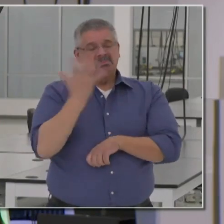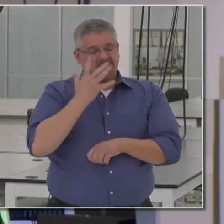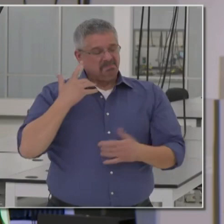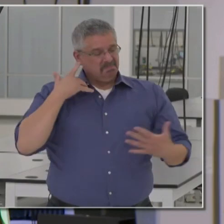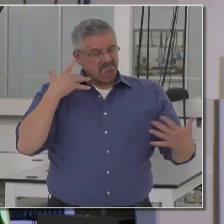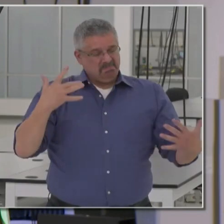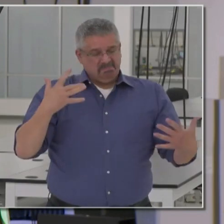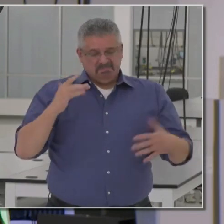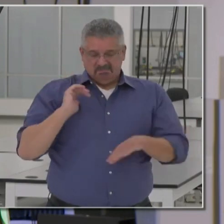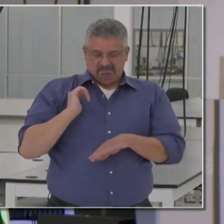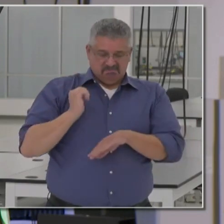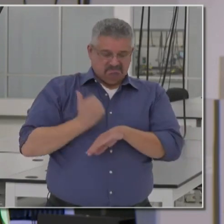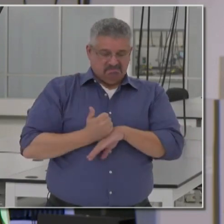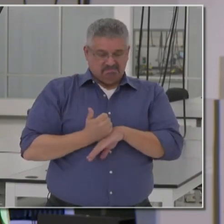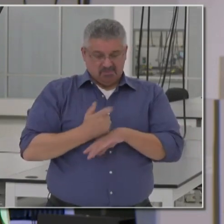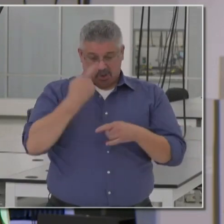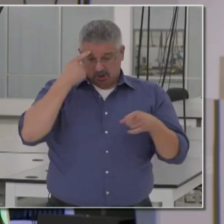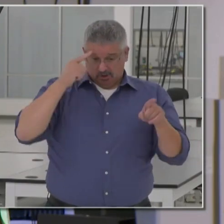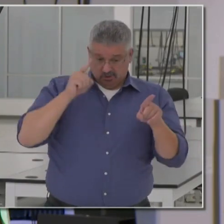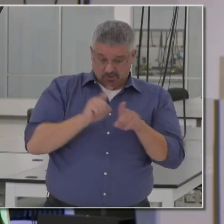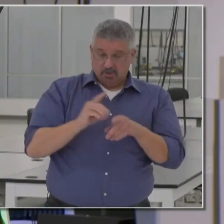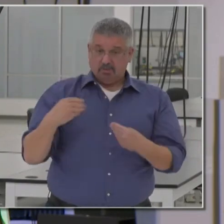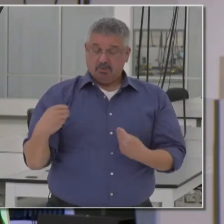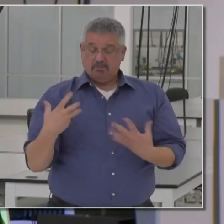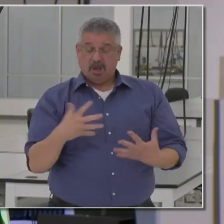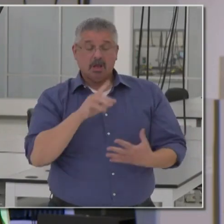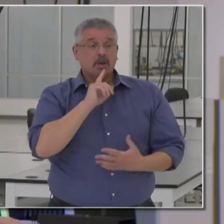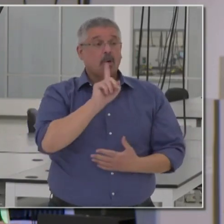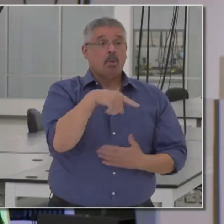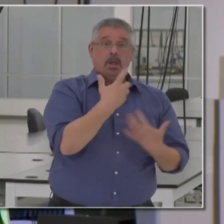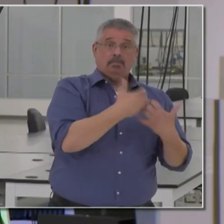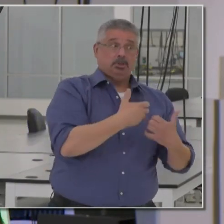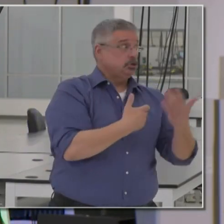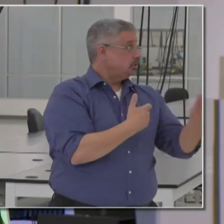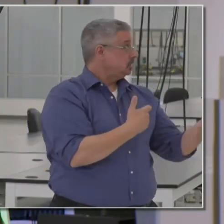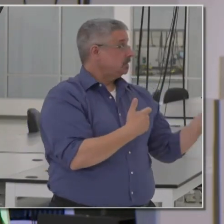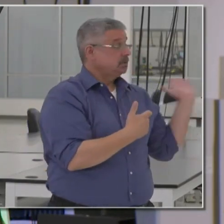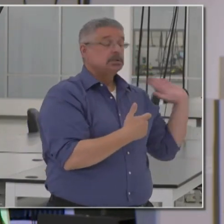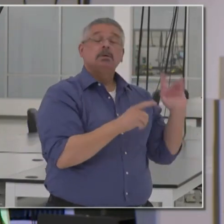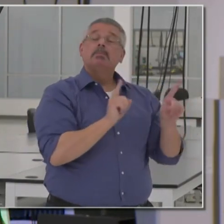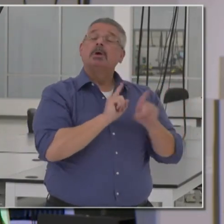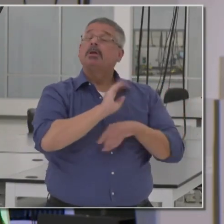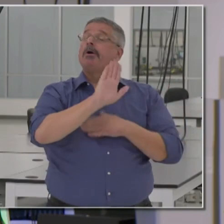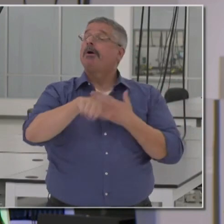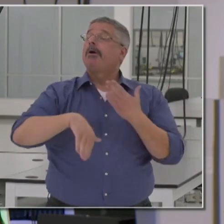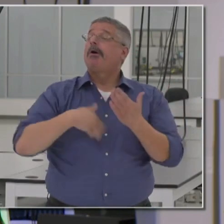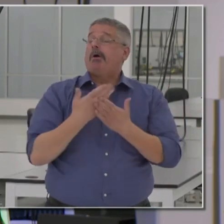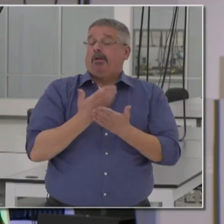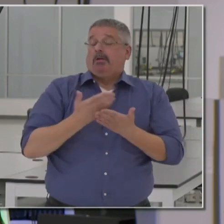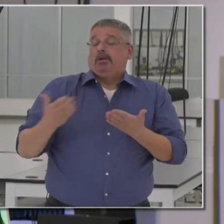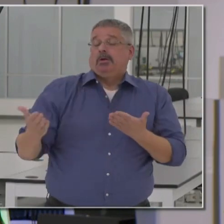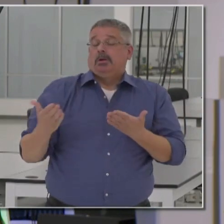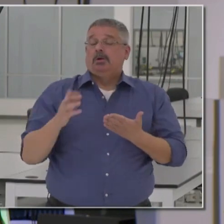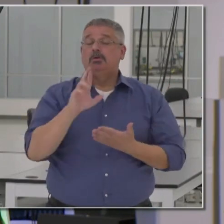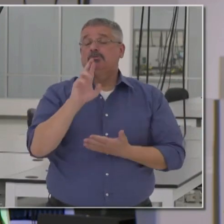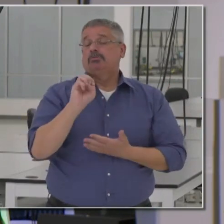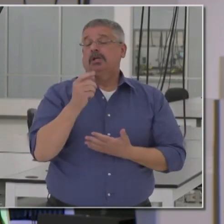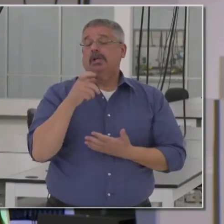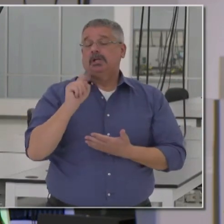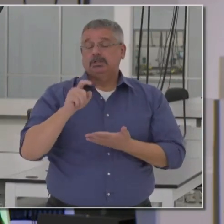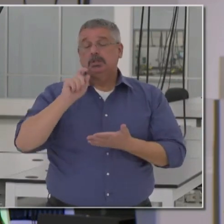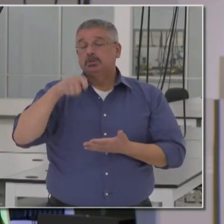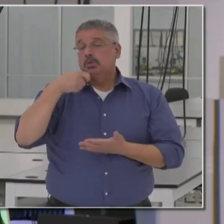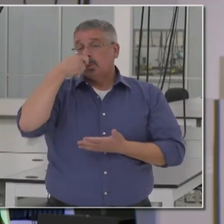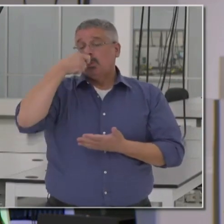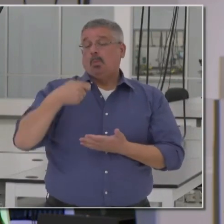audacious step, agreeing to provide not only the machines you see behind me, but all the supplies, the reagents, swabs,